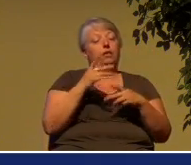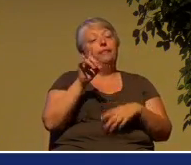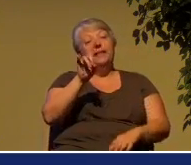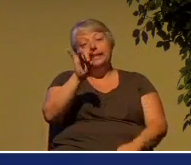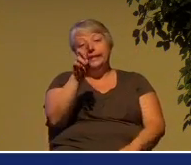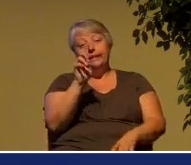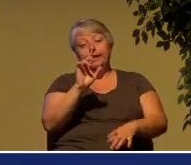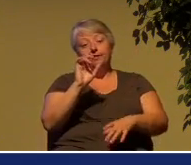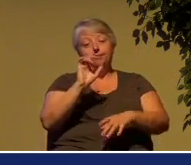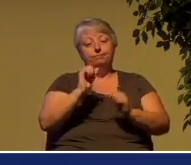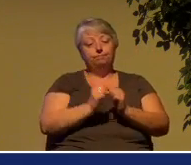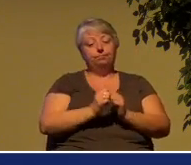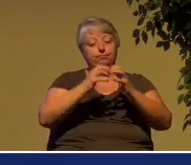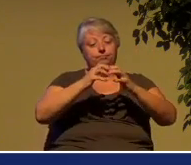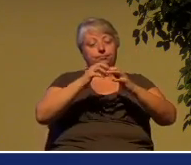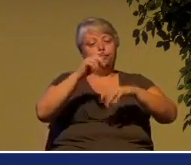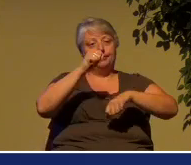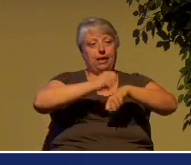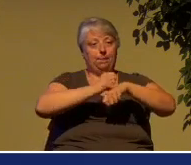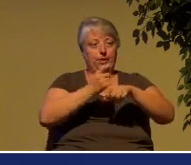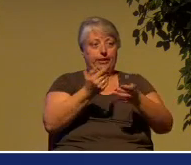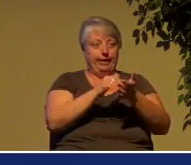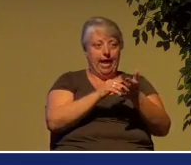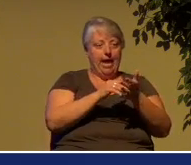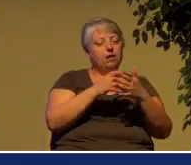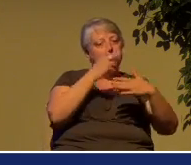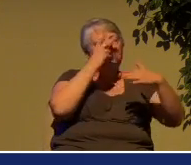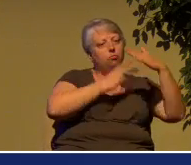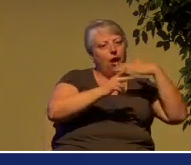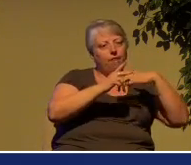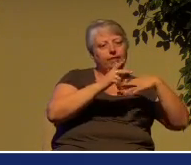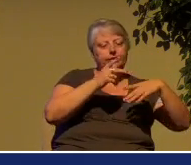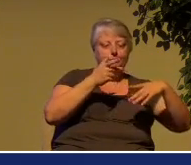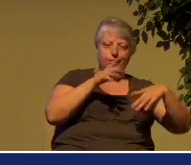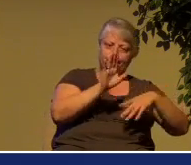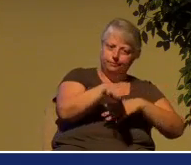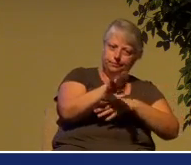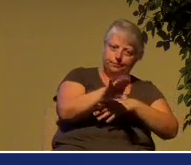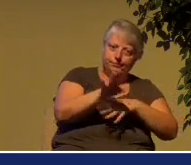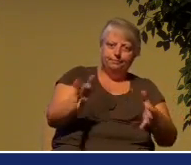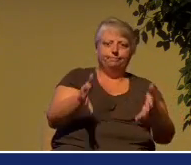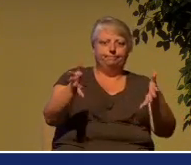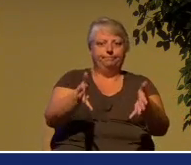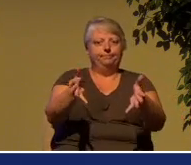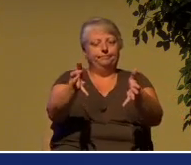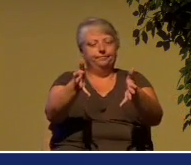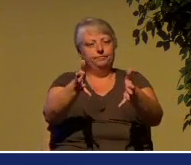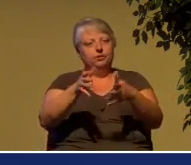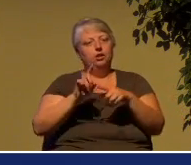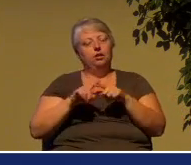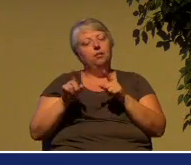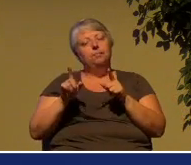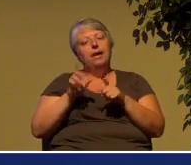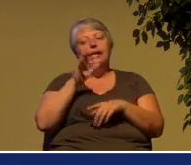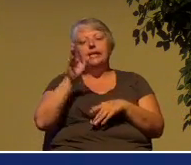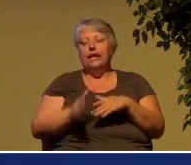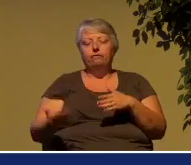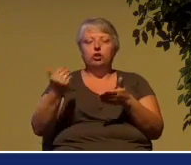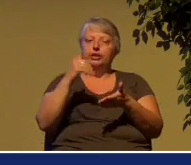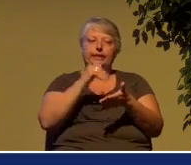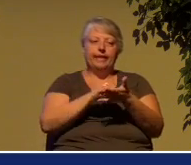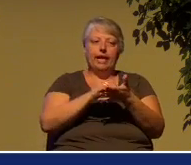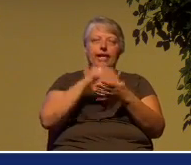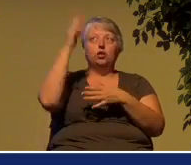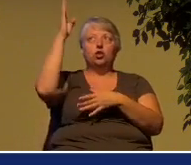after a lot of prodding by the prophets, nowhere do we ever read that the glory of God